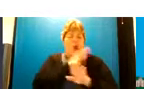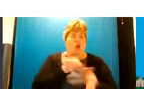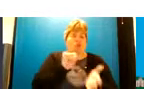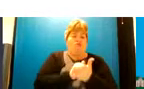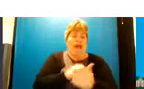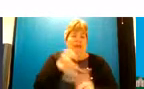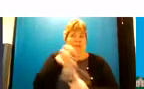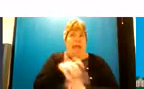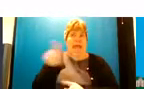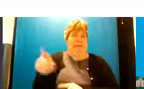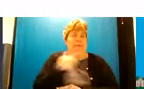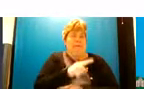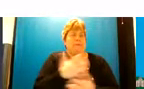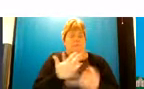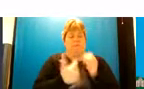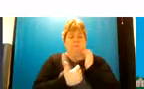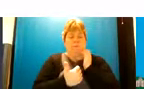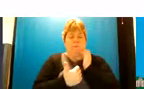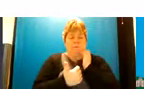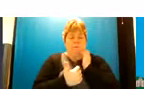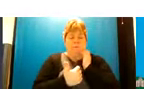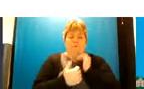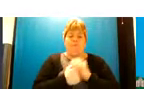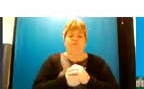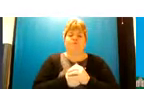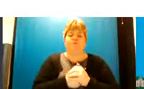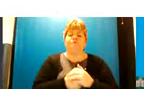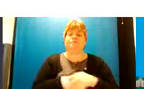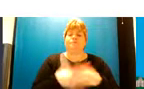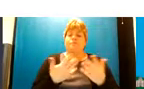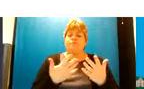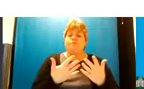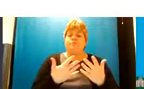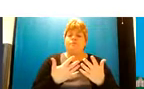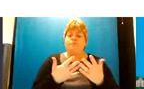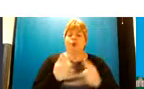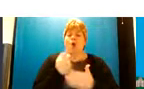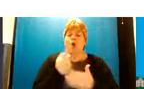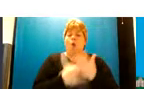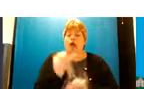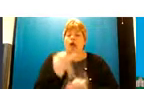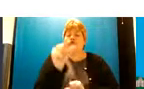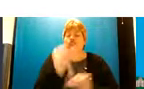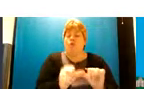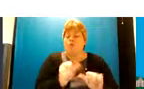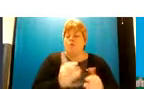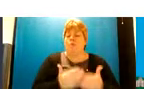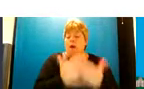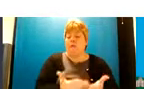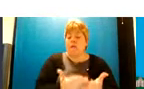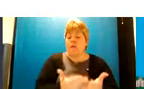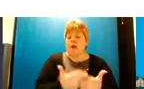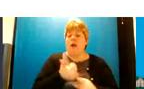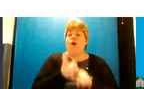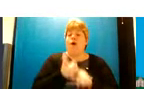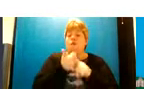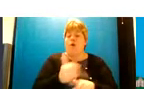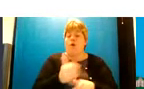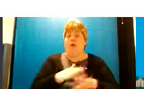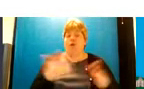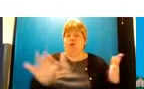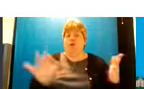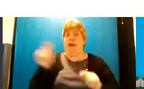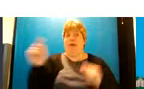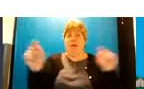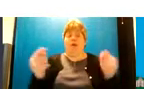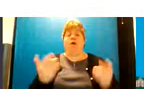place um and um so so as a te as a short-term offer we are we are supporting those children where they are